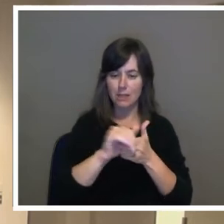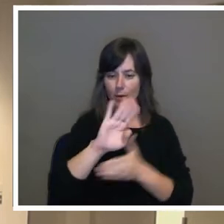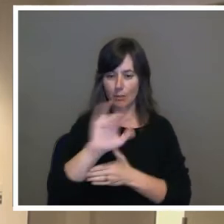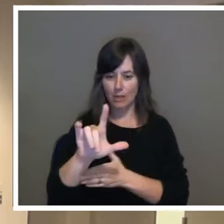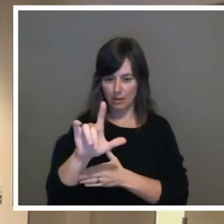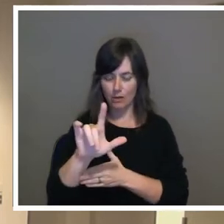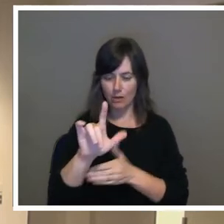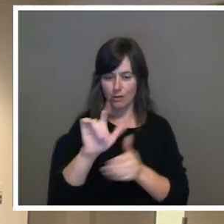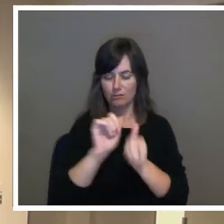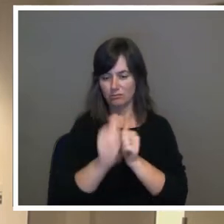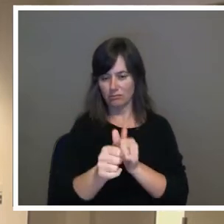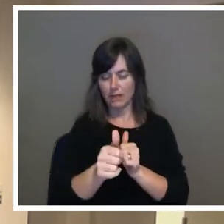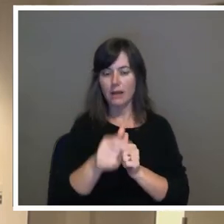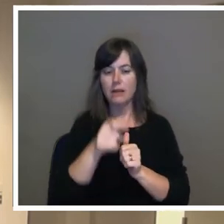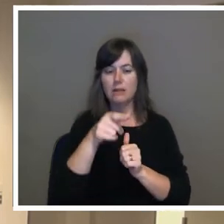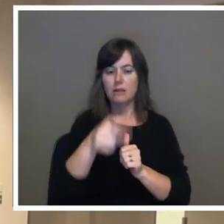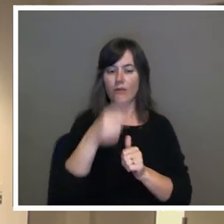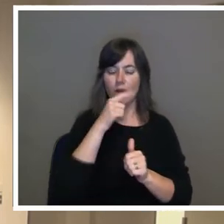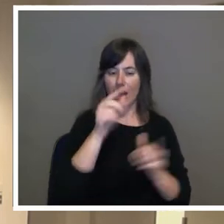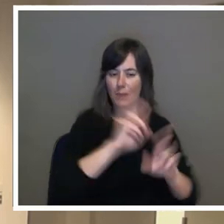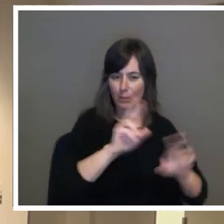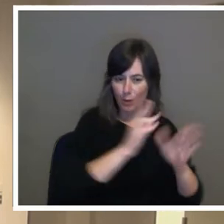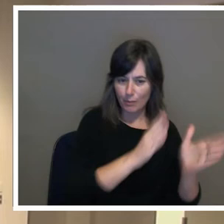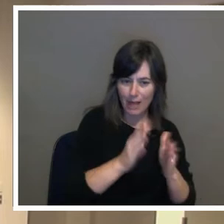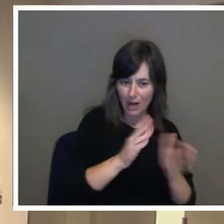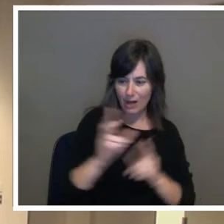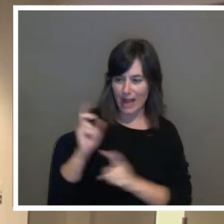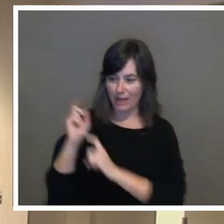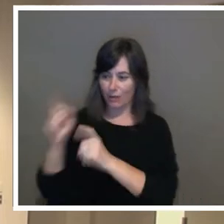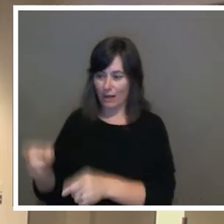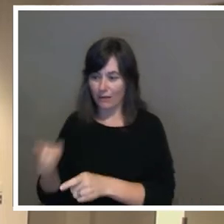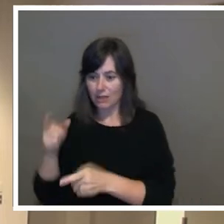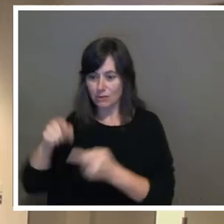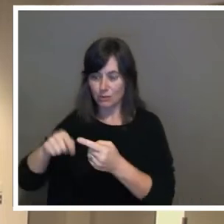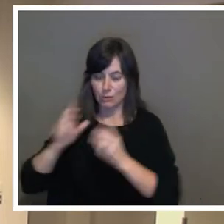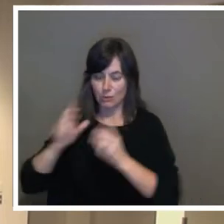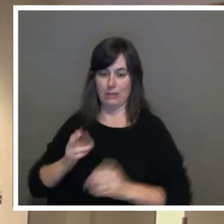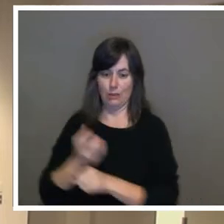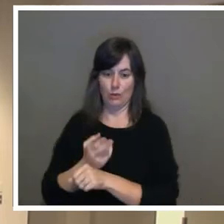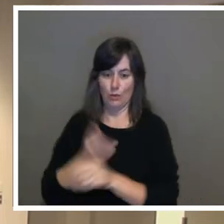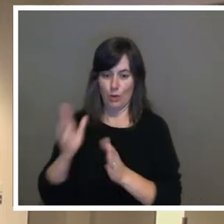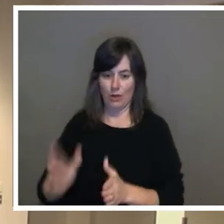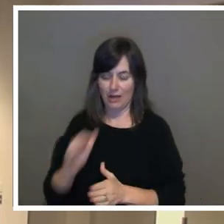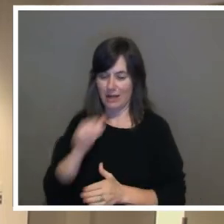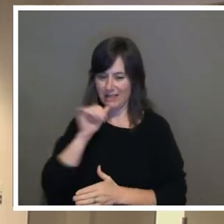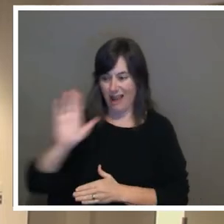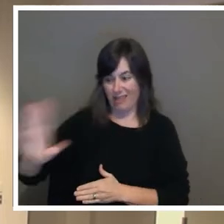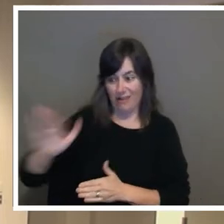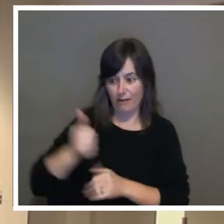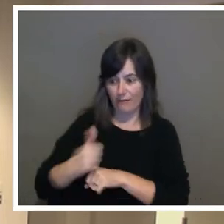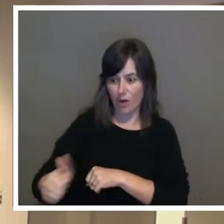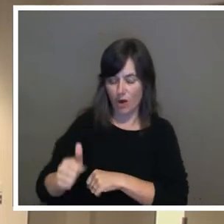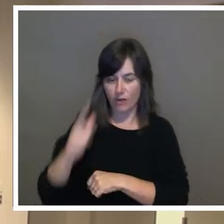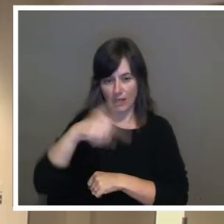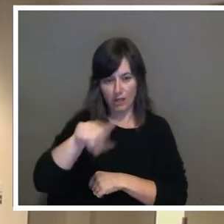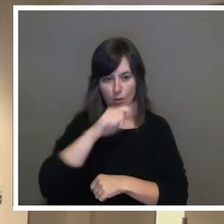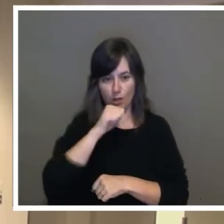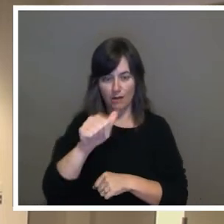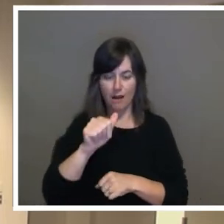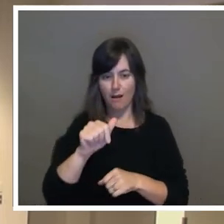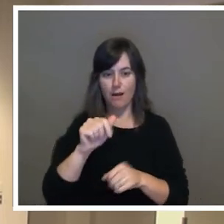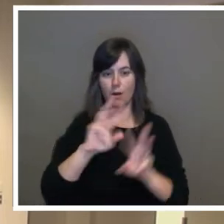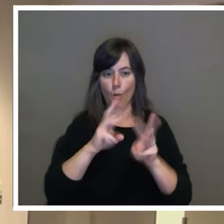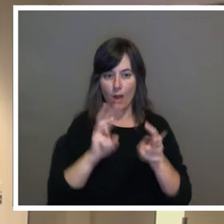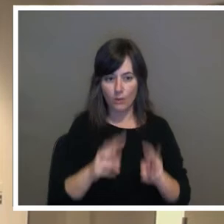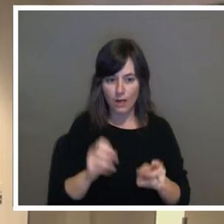to the consumer who wasn't at fault for your negligence and not weatherization for not whether is that whether weatherizing or keeping